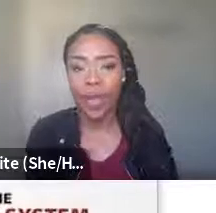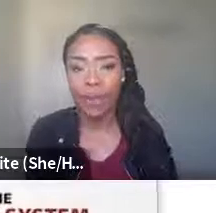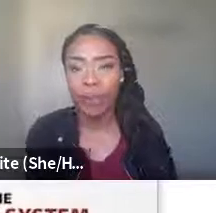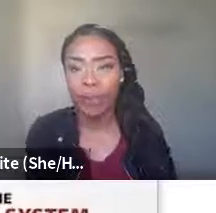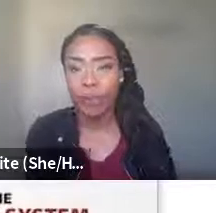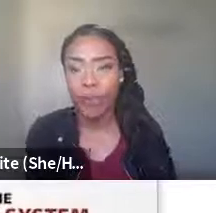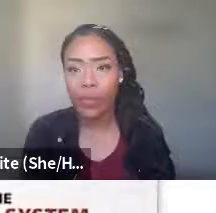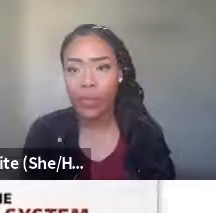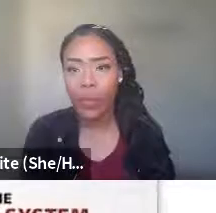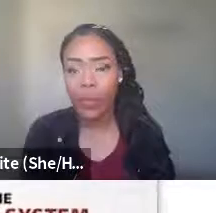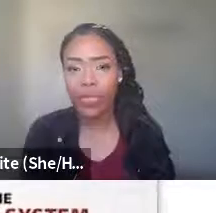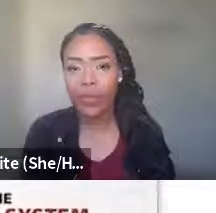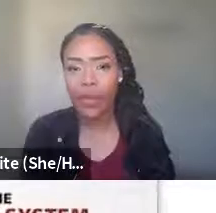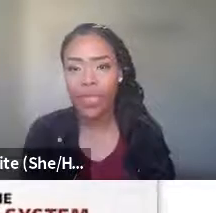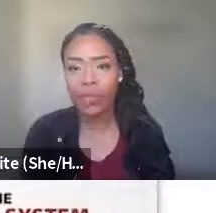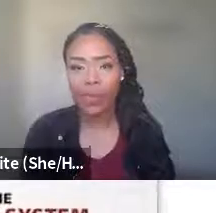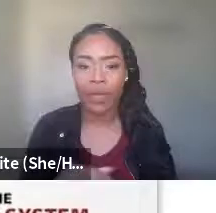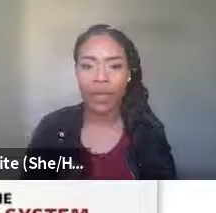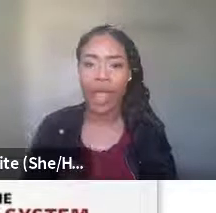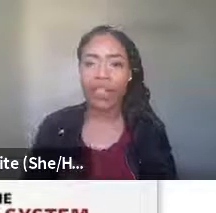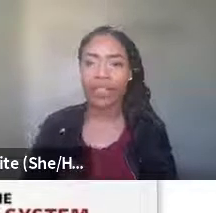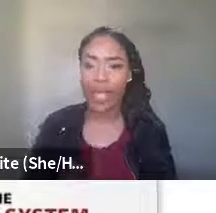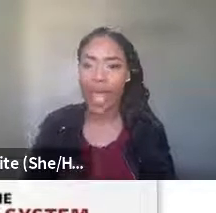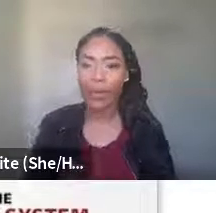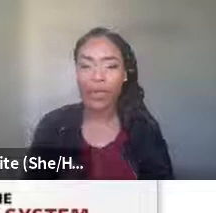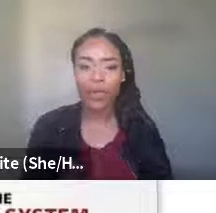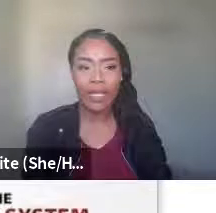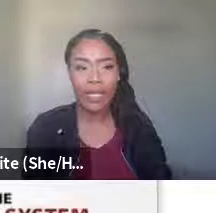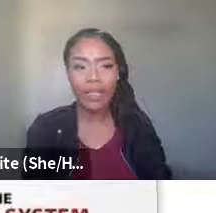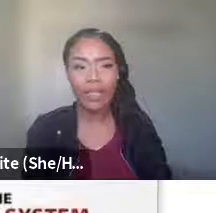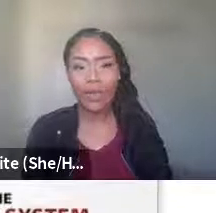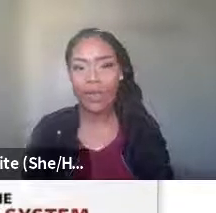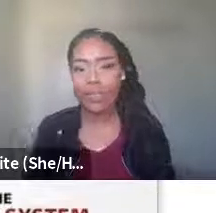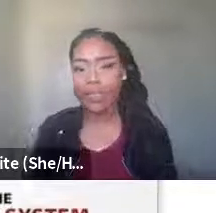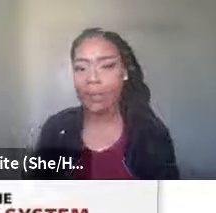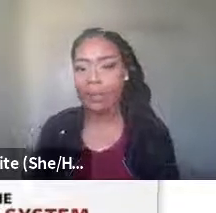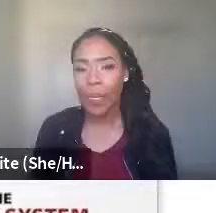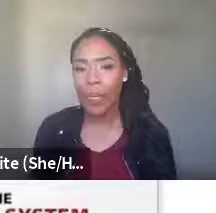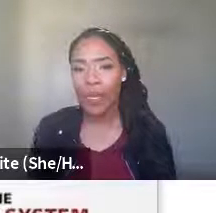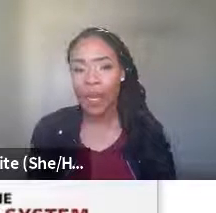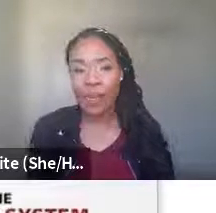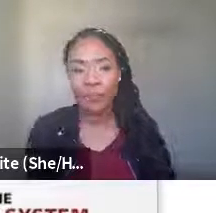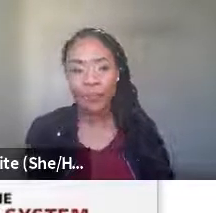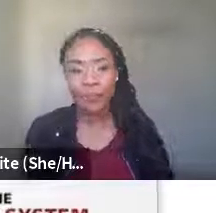the different kinds of disciplinary actions that happens in school system.